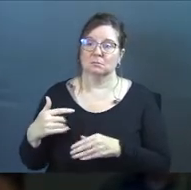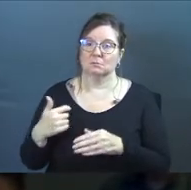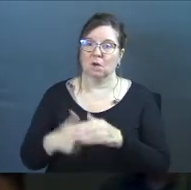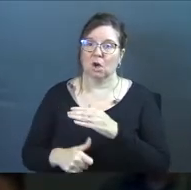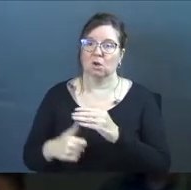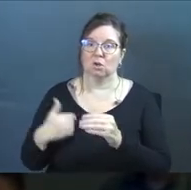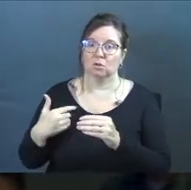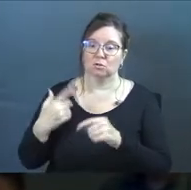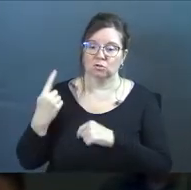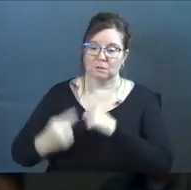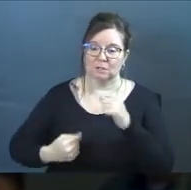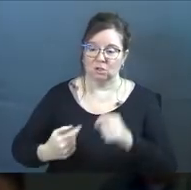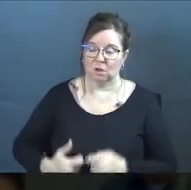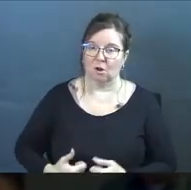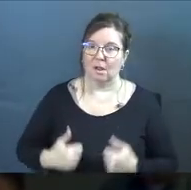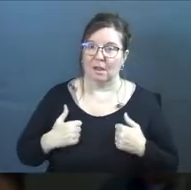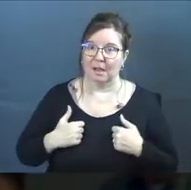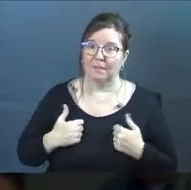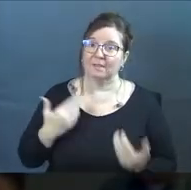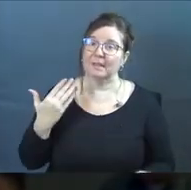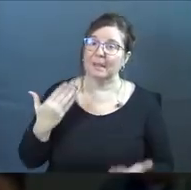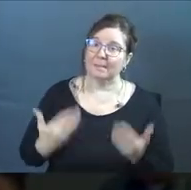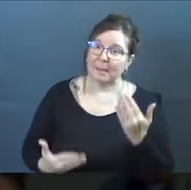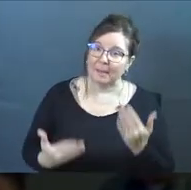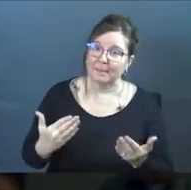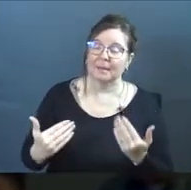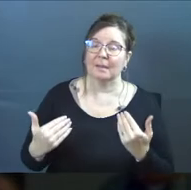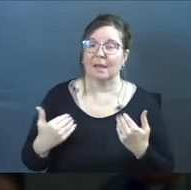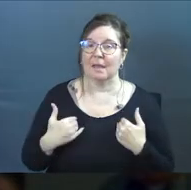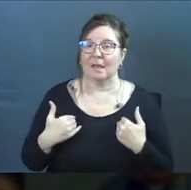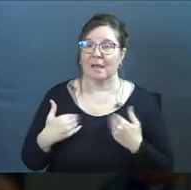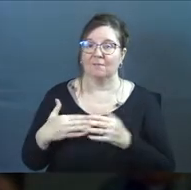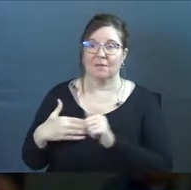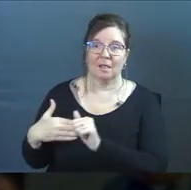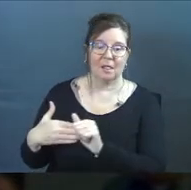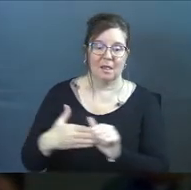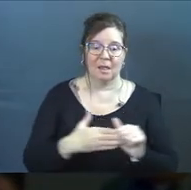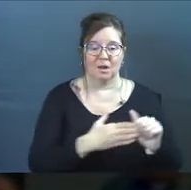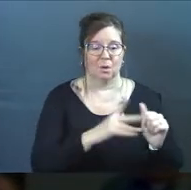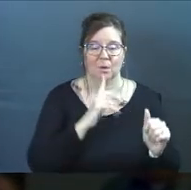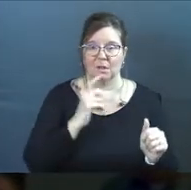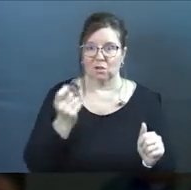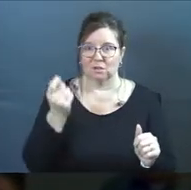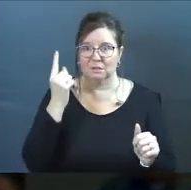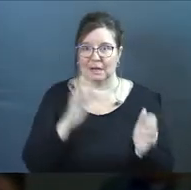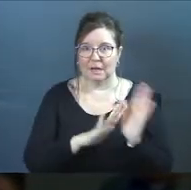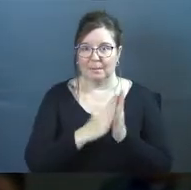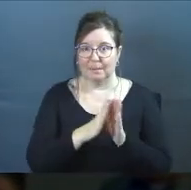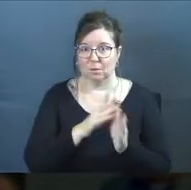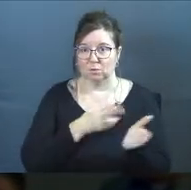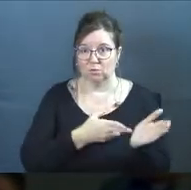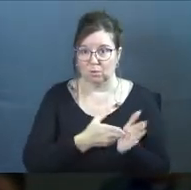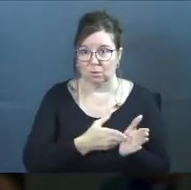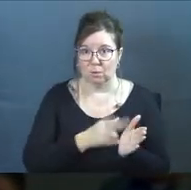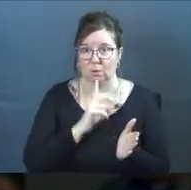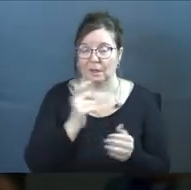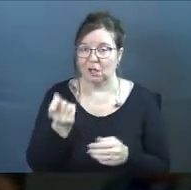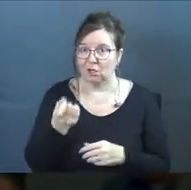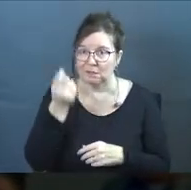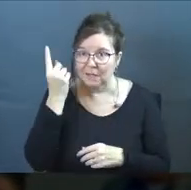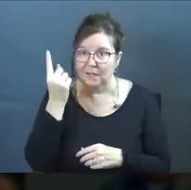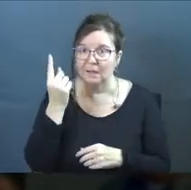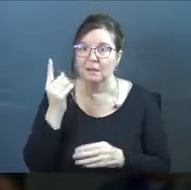covering of traditions in our life that maybe have led us away from really understanding biblical truth, really